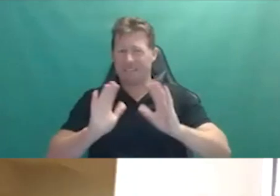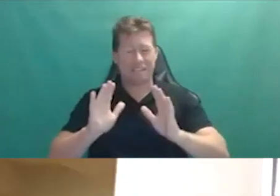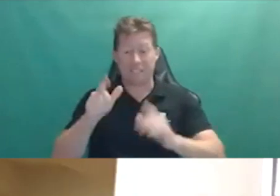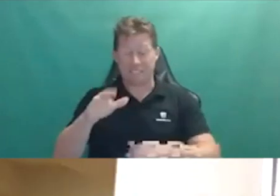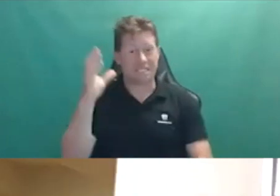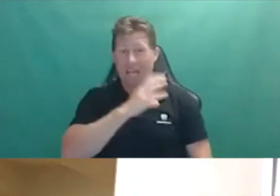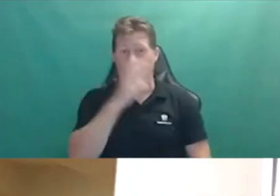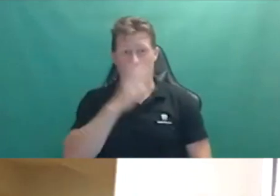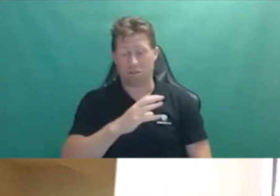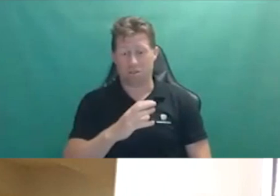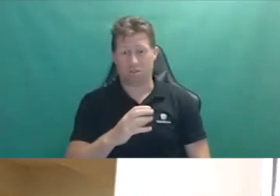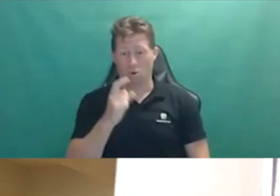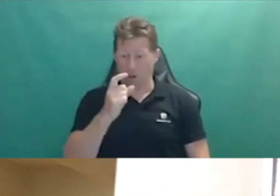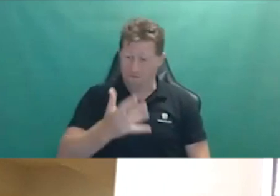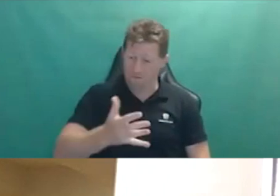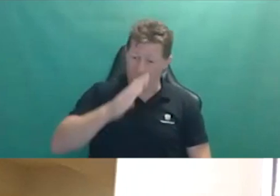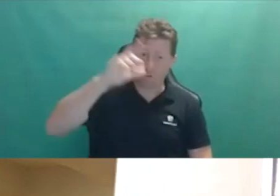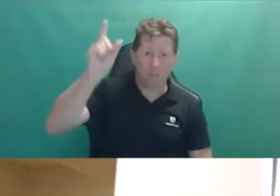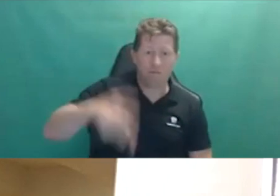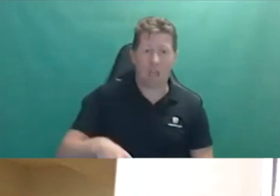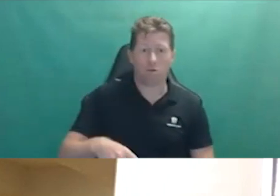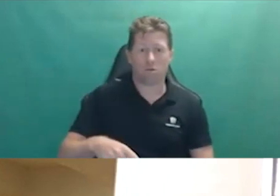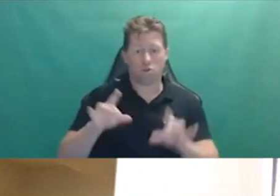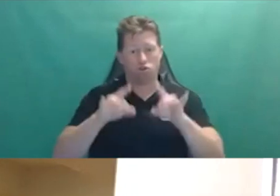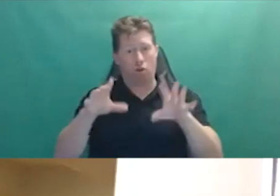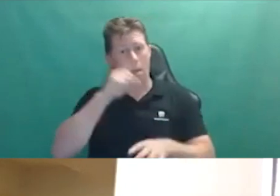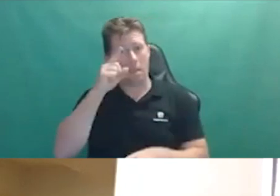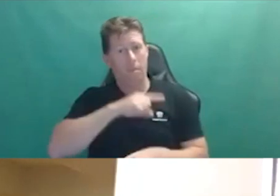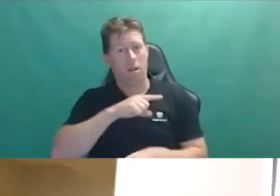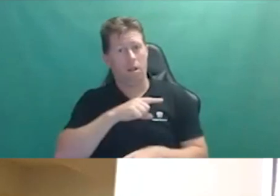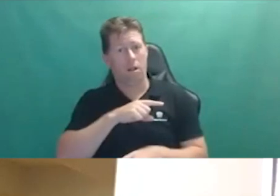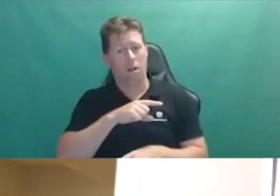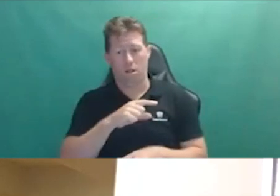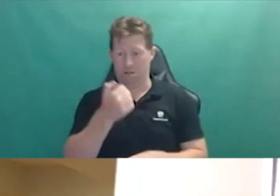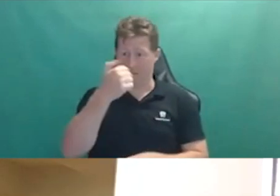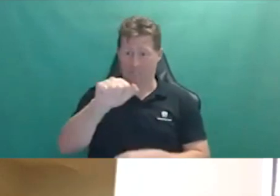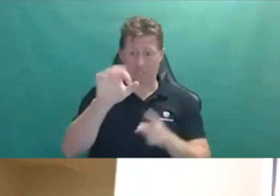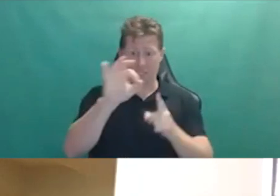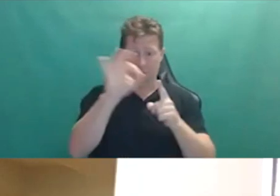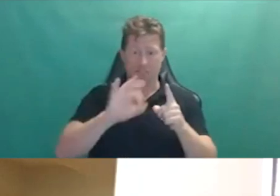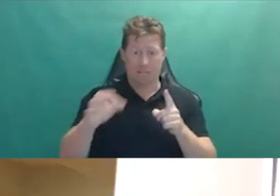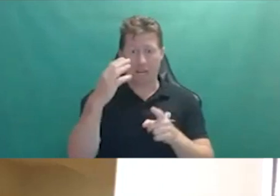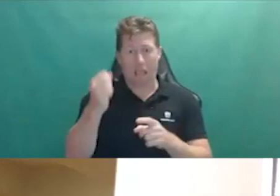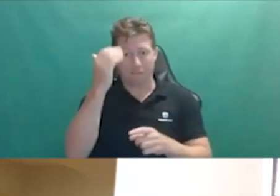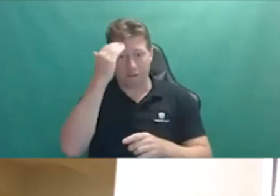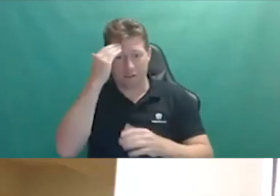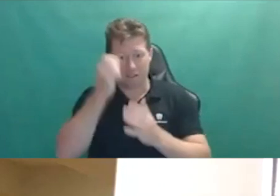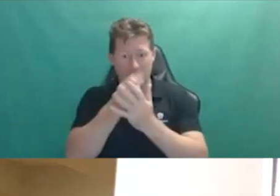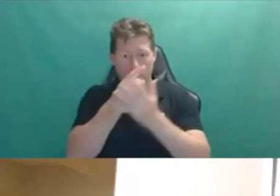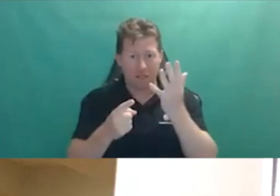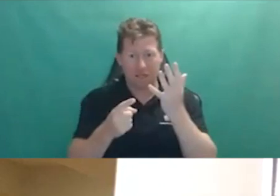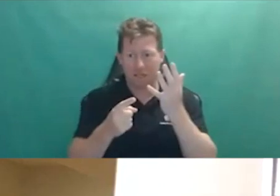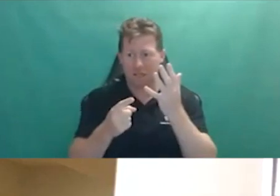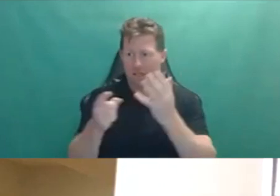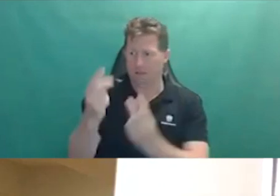nearly half a million Australians of about as I said nearly over 60 per cent have a cognitive disability without rigorously testing the impact